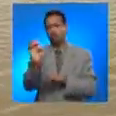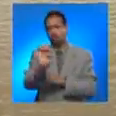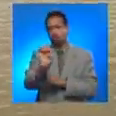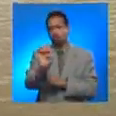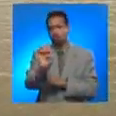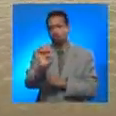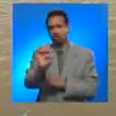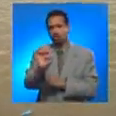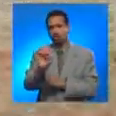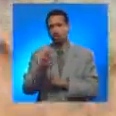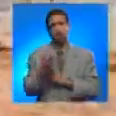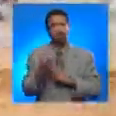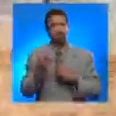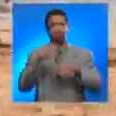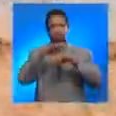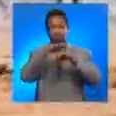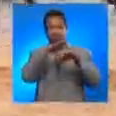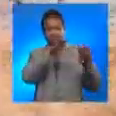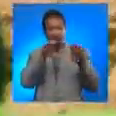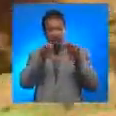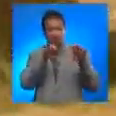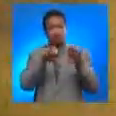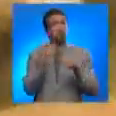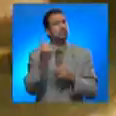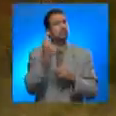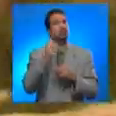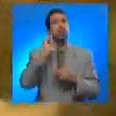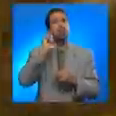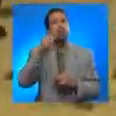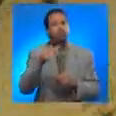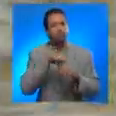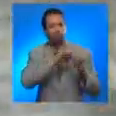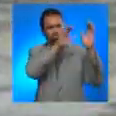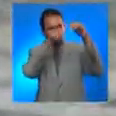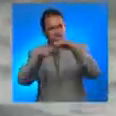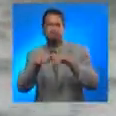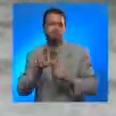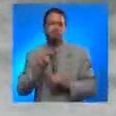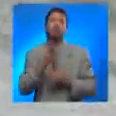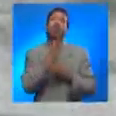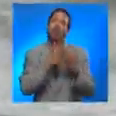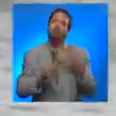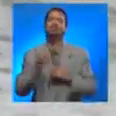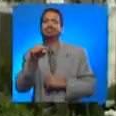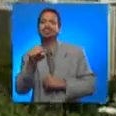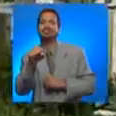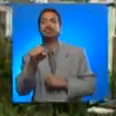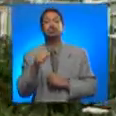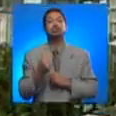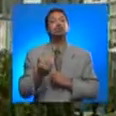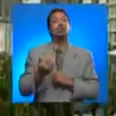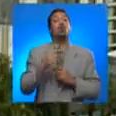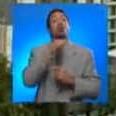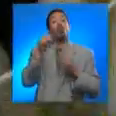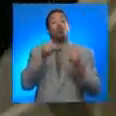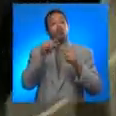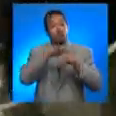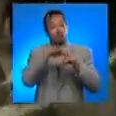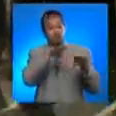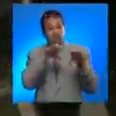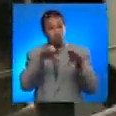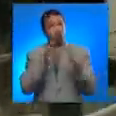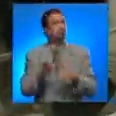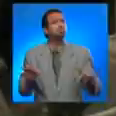alert for an emergency. Not all earthquakes cause tsunamis, but some do. During an earthquake, the most